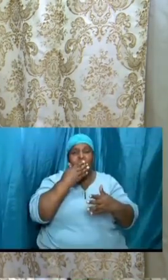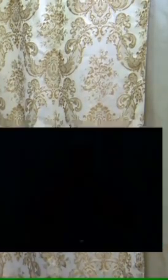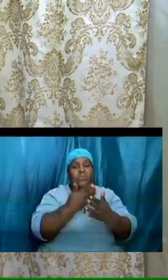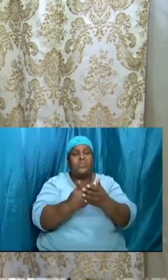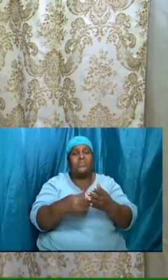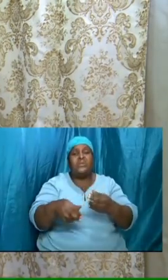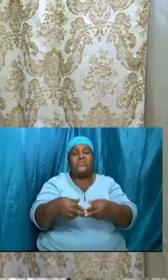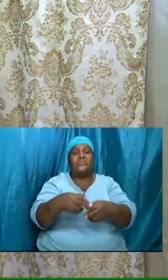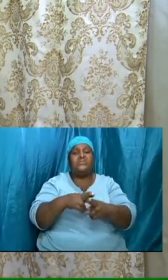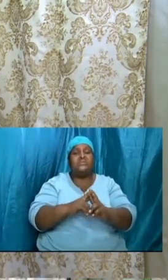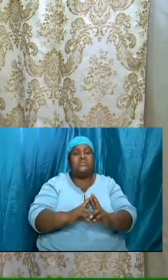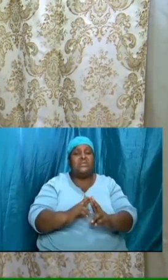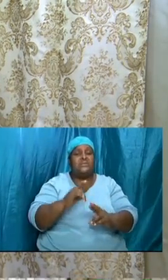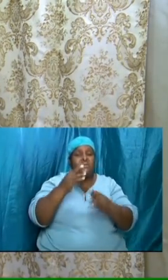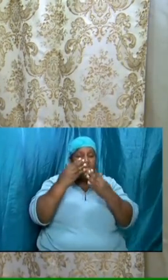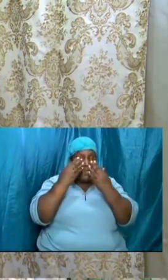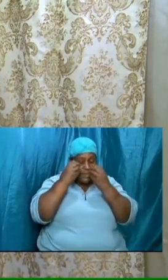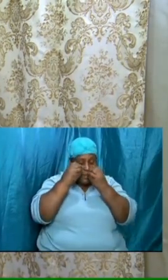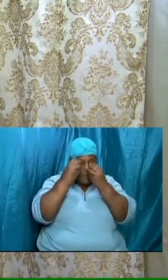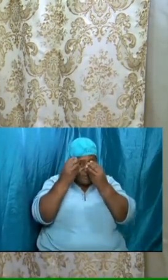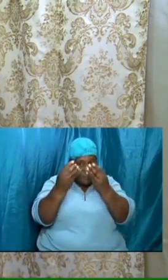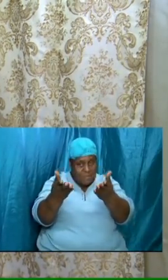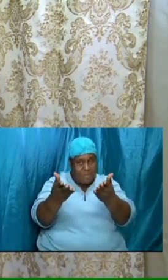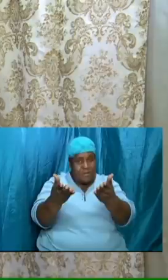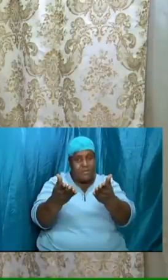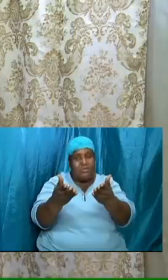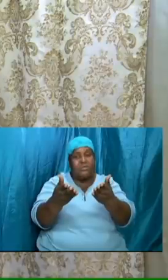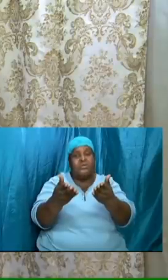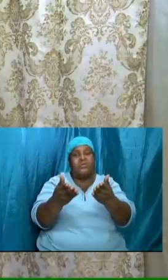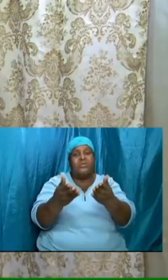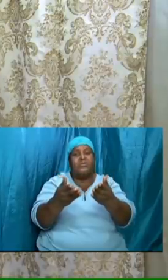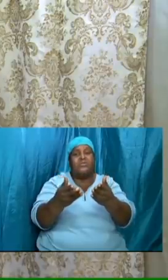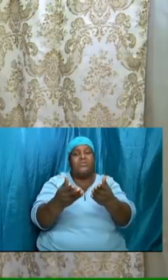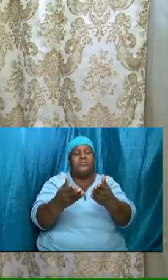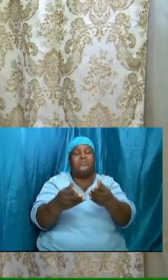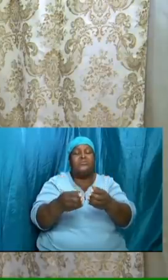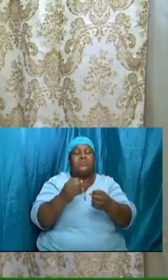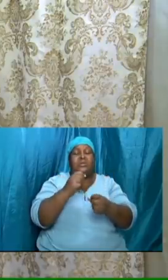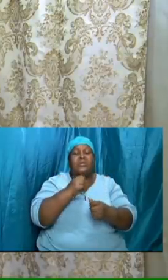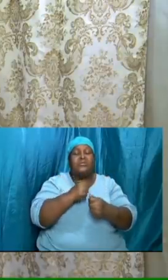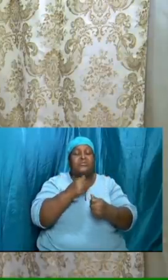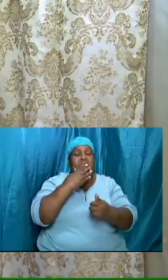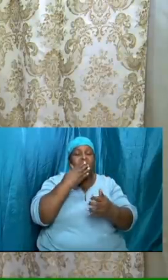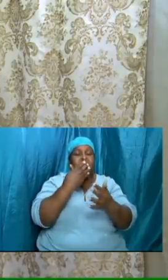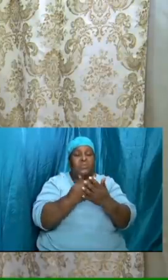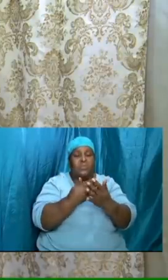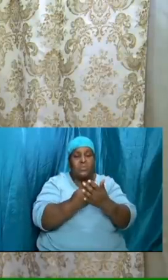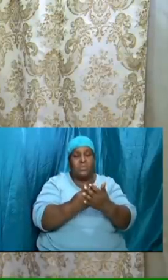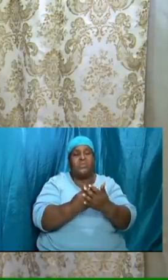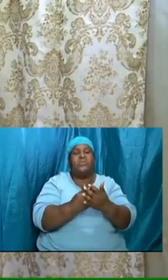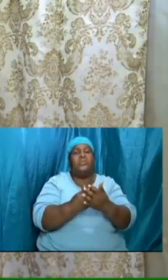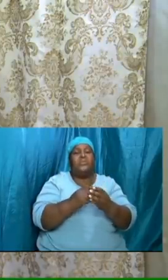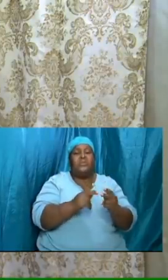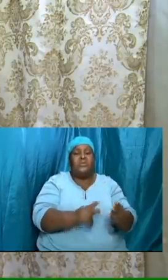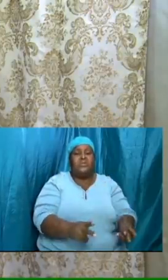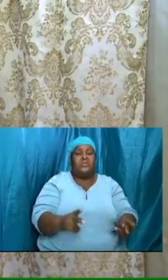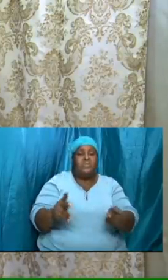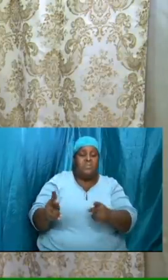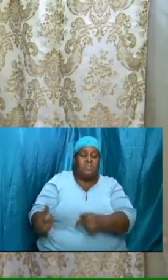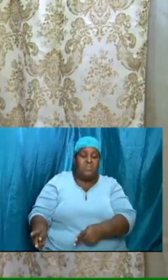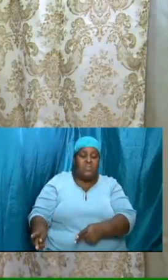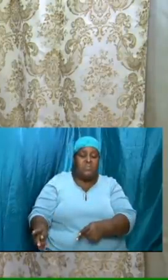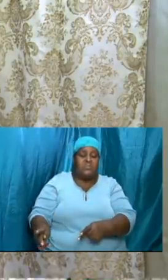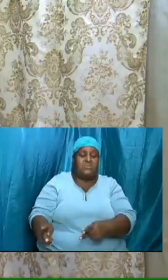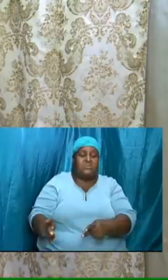understanding, it is good that we are putting the sequencing of things in order, and I